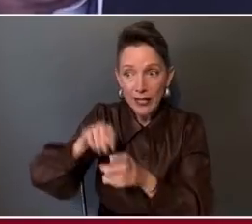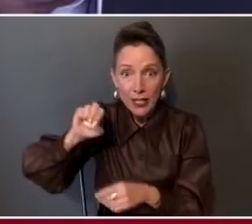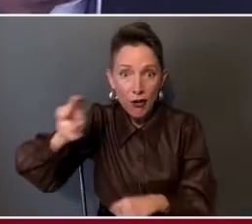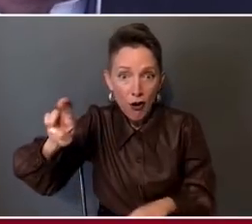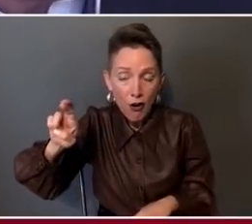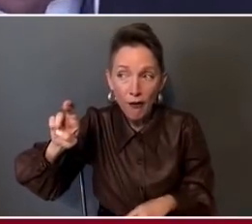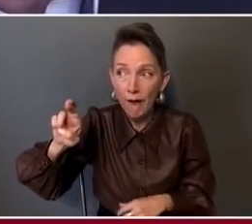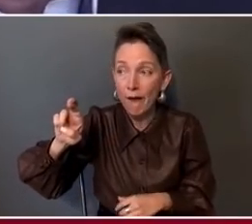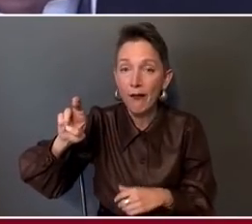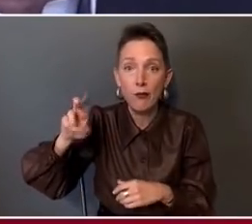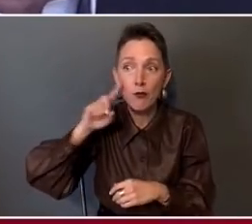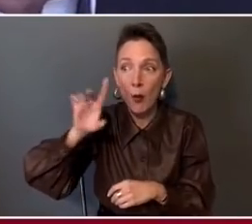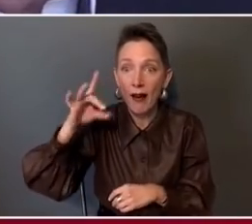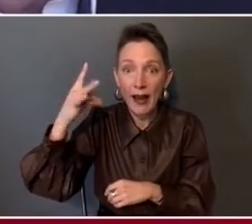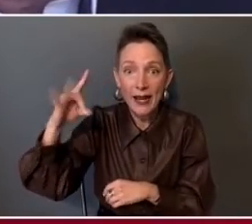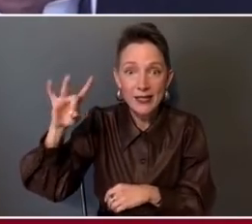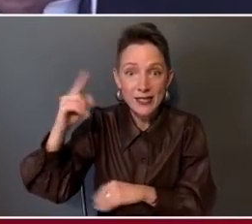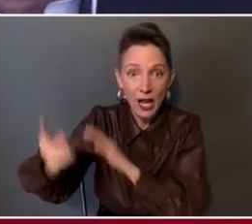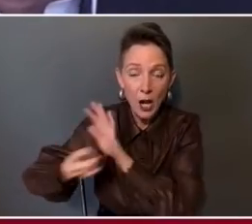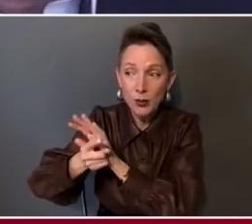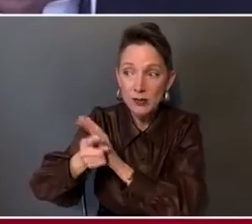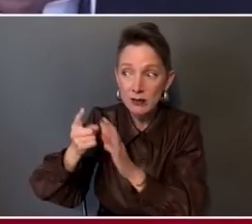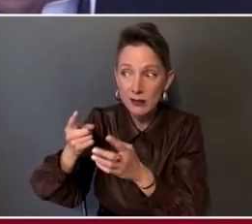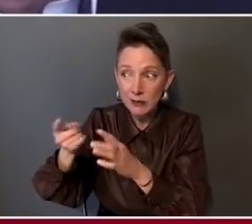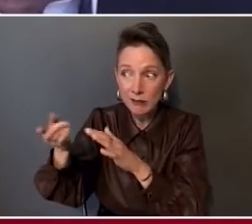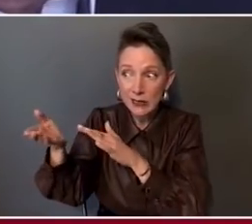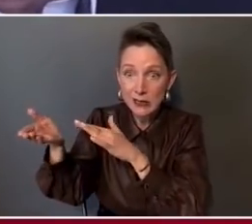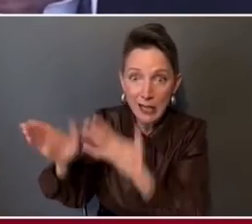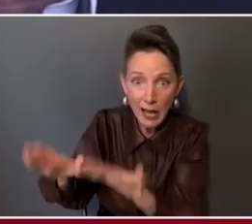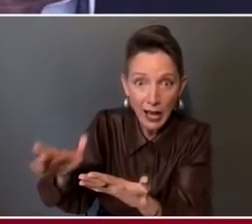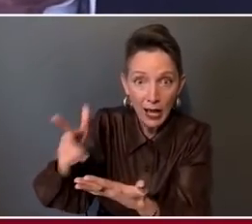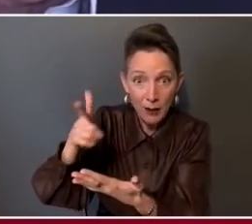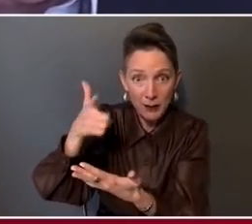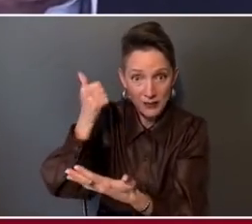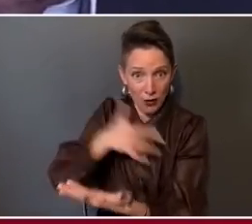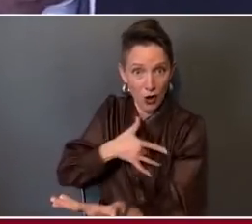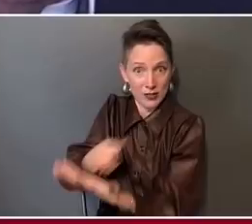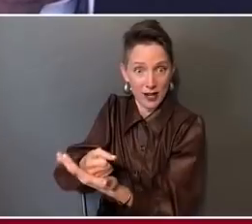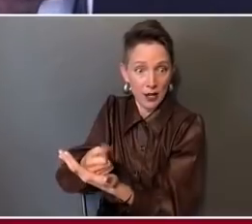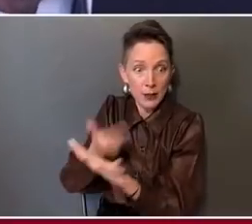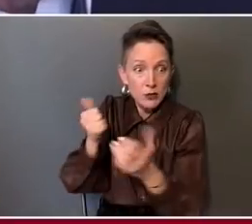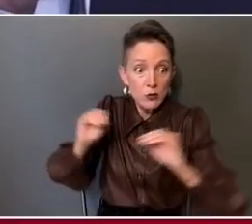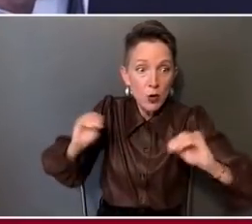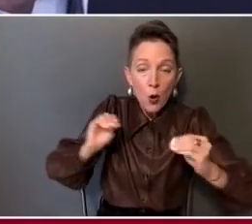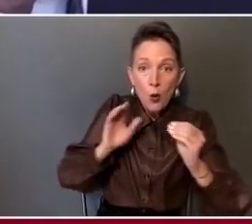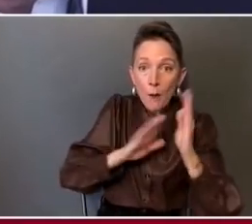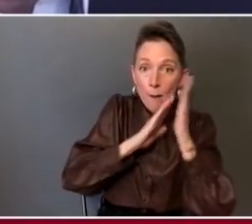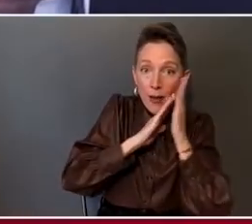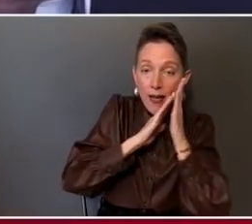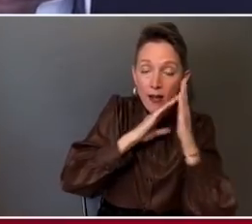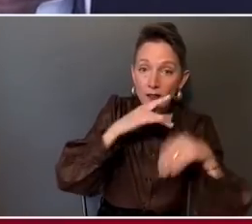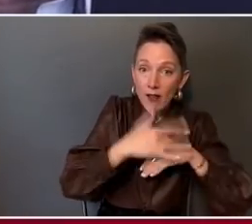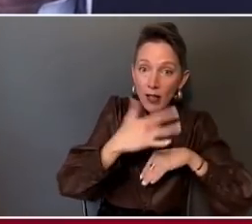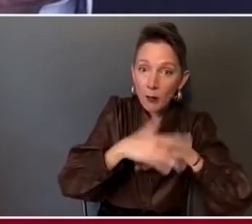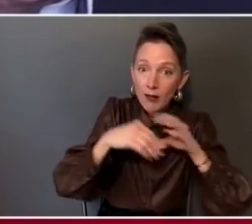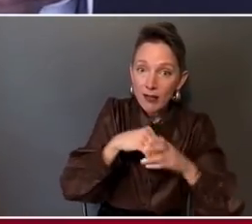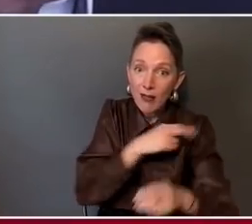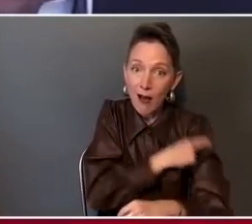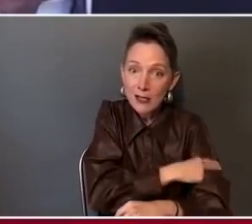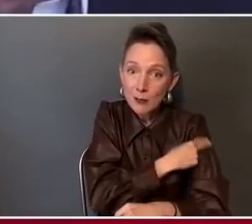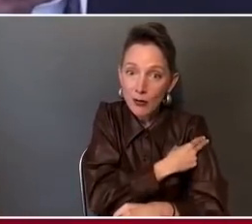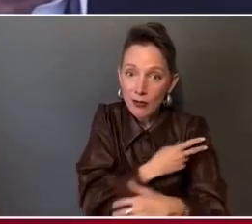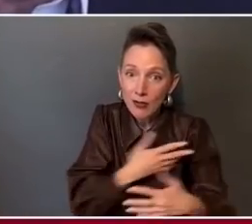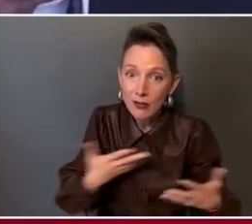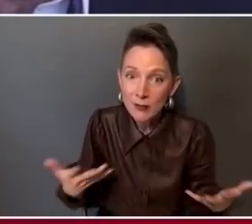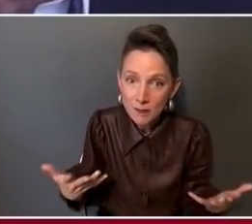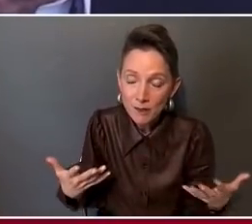department for 18 hours, finally died from their heart attack because nobody could find them a bed. You know, we have